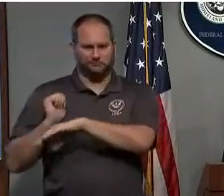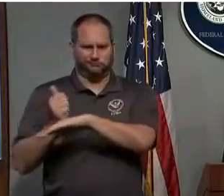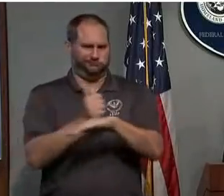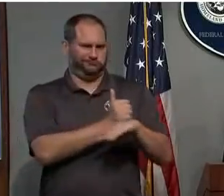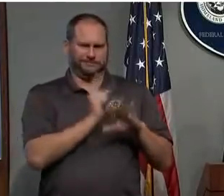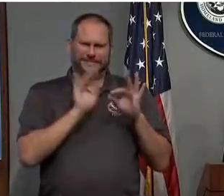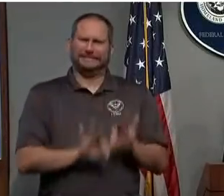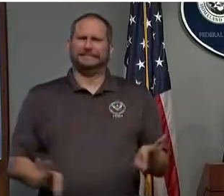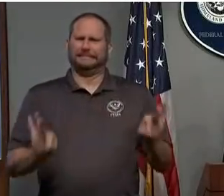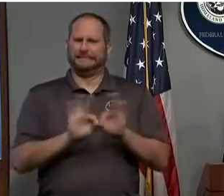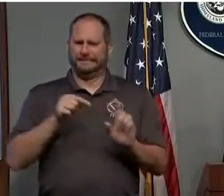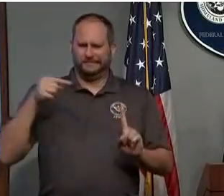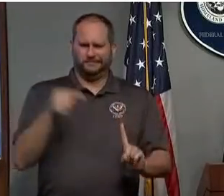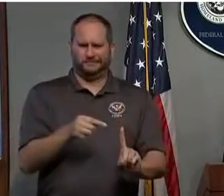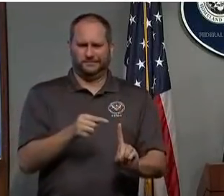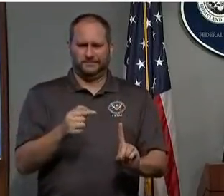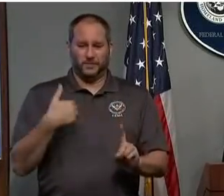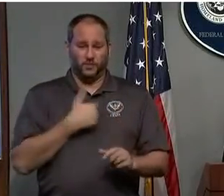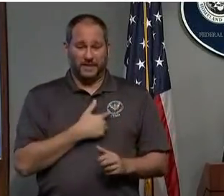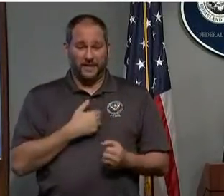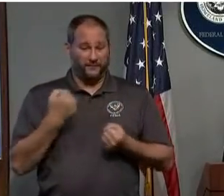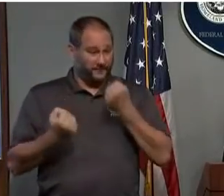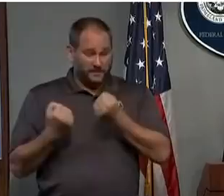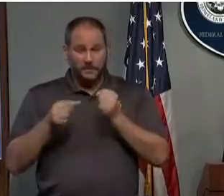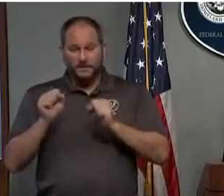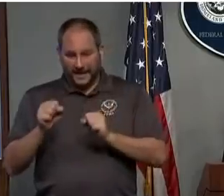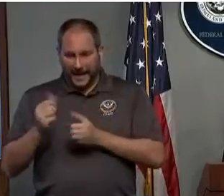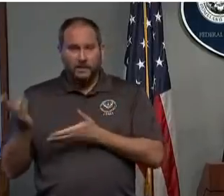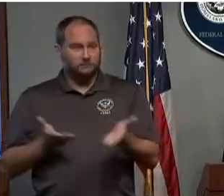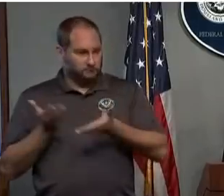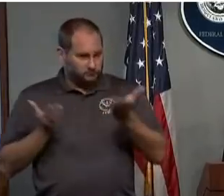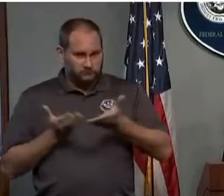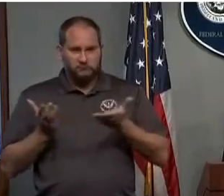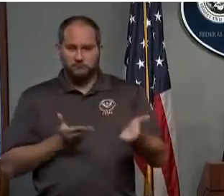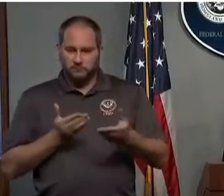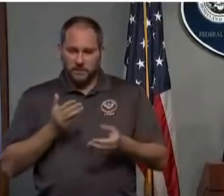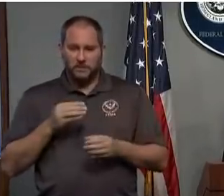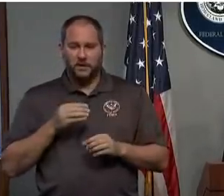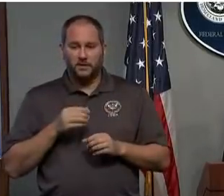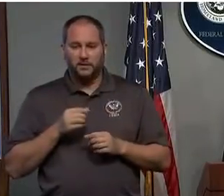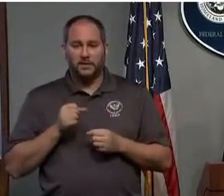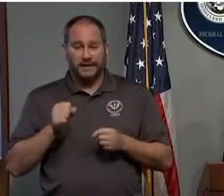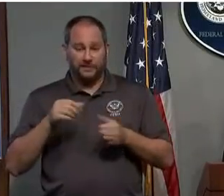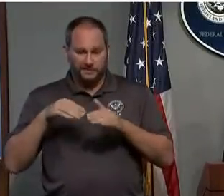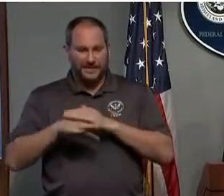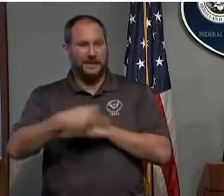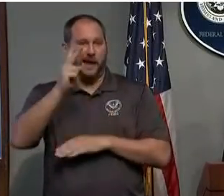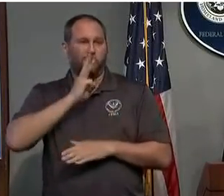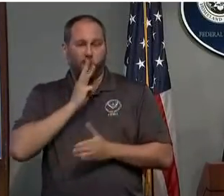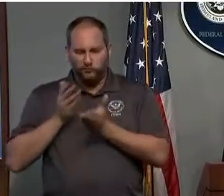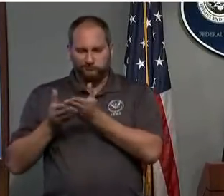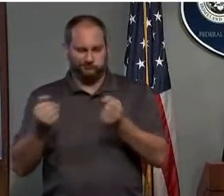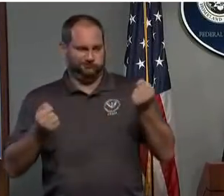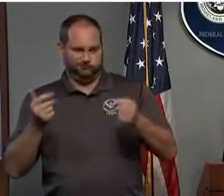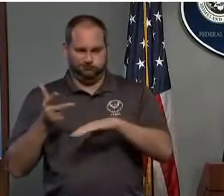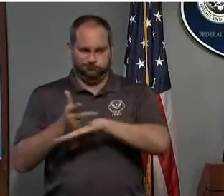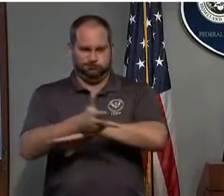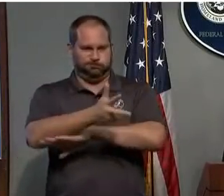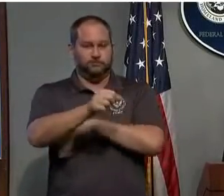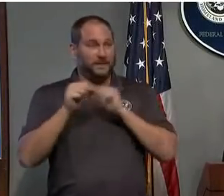Vehicles capable of transiting high water, fixed-wing aircraft, rotary wing, both light and heavy